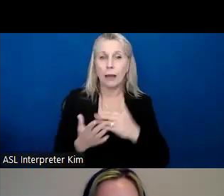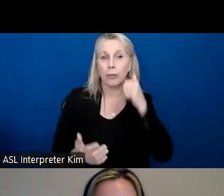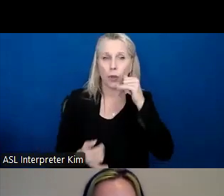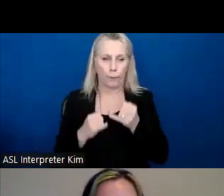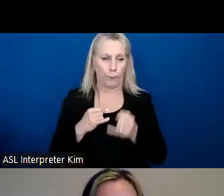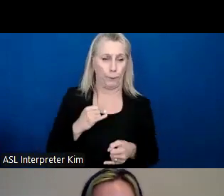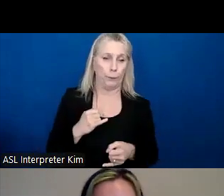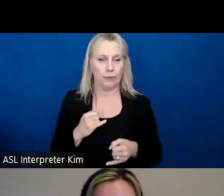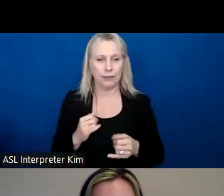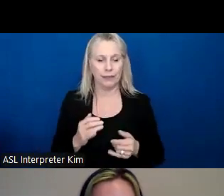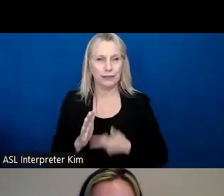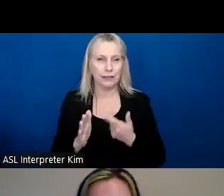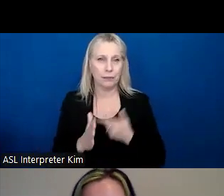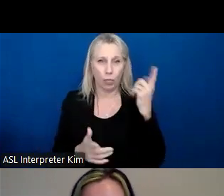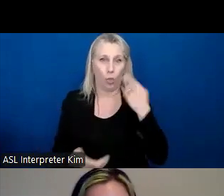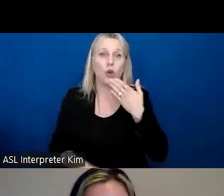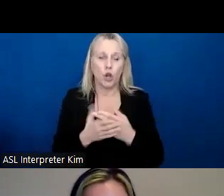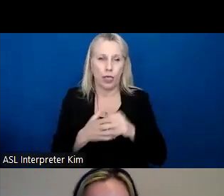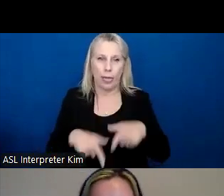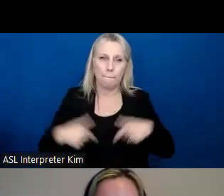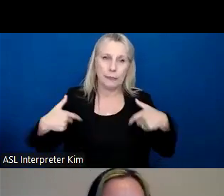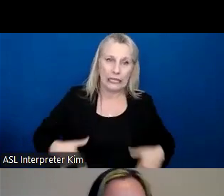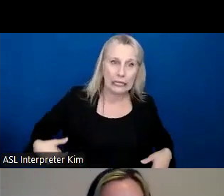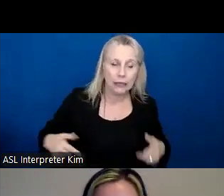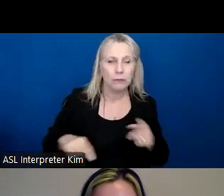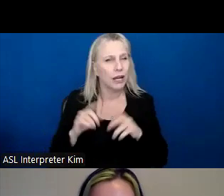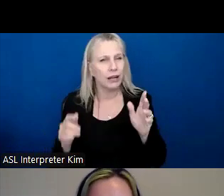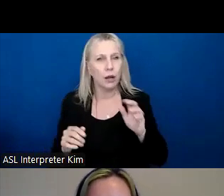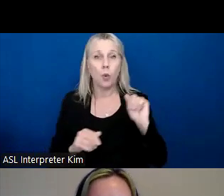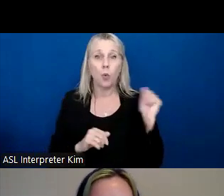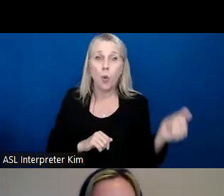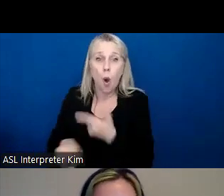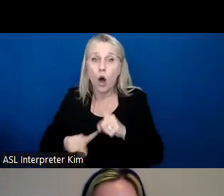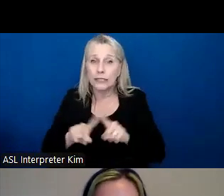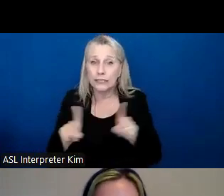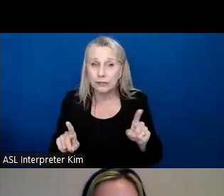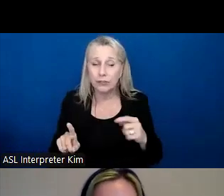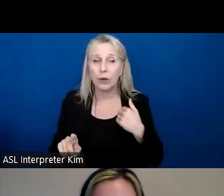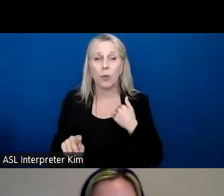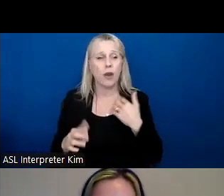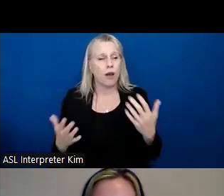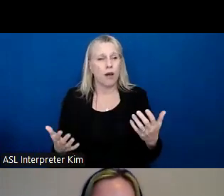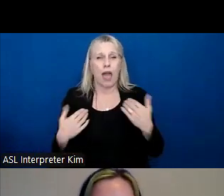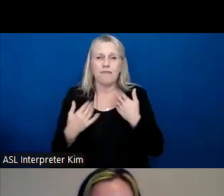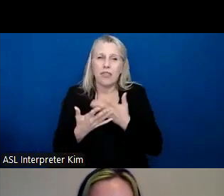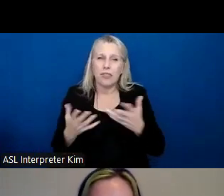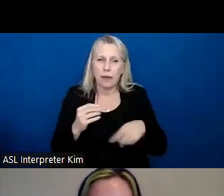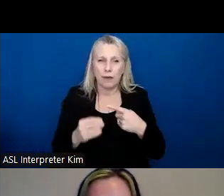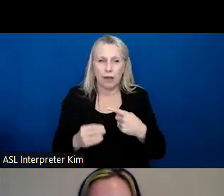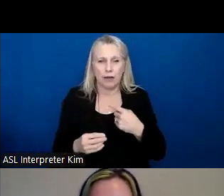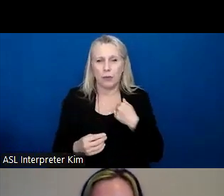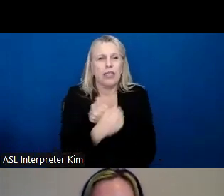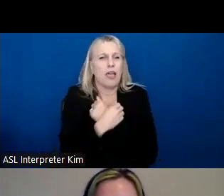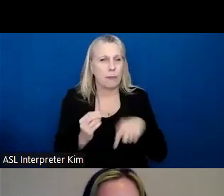thin and they just look that good in that bikini, but guess what? We're all different. We all have things that we should love about ourselves. We're unique.